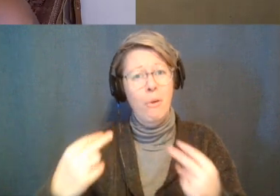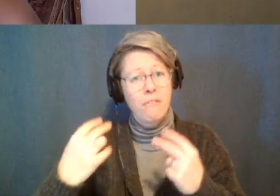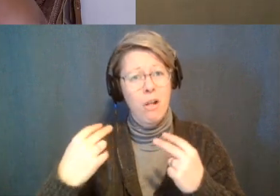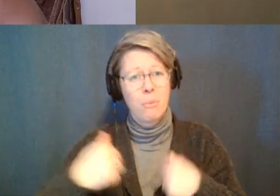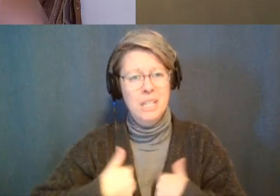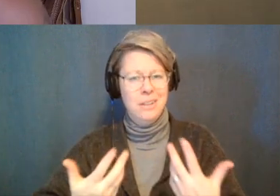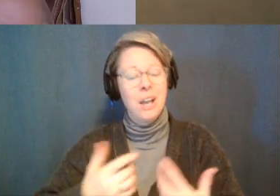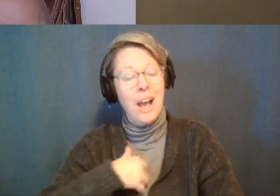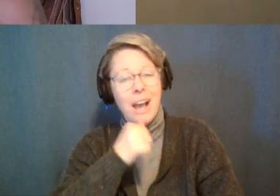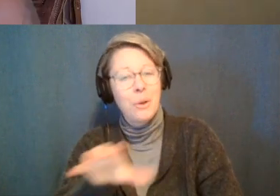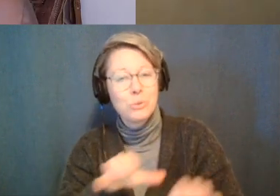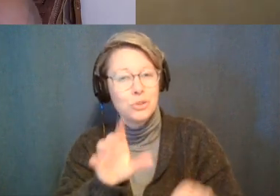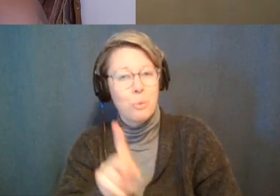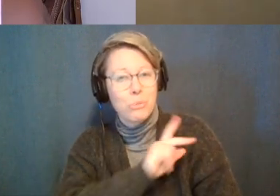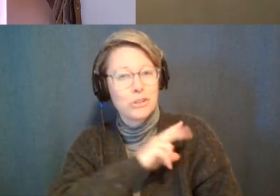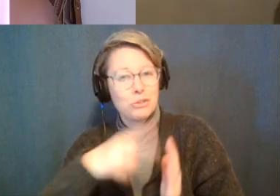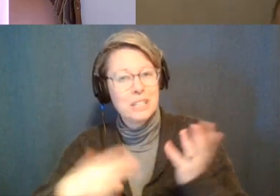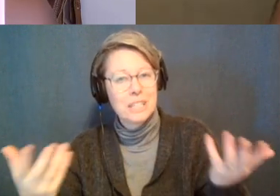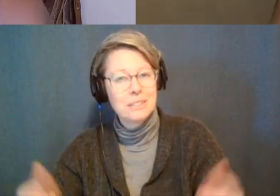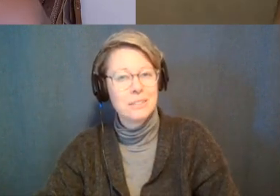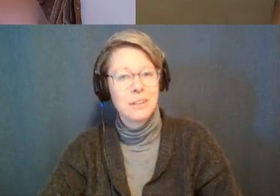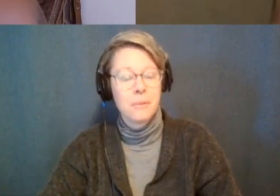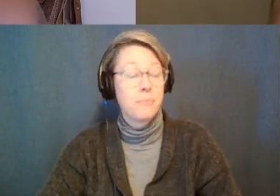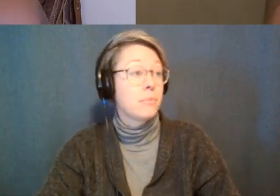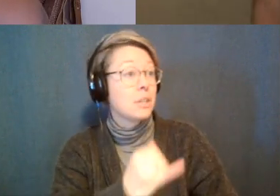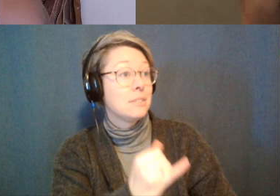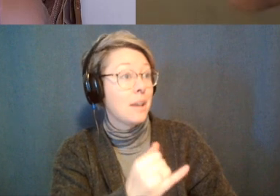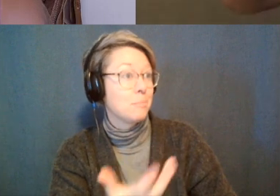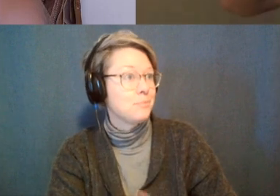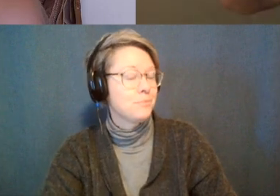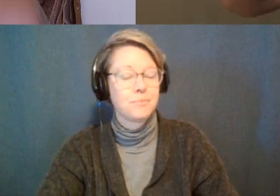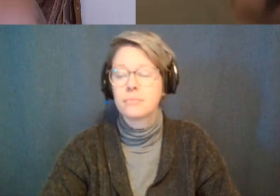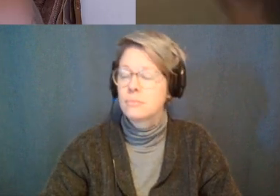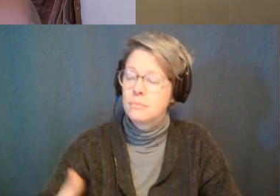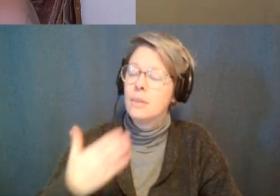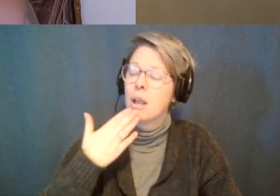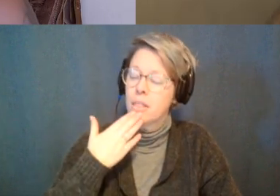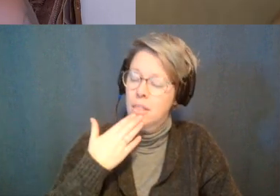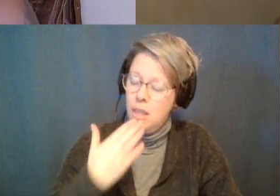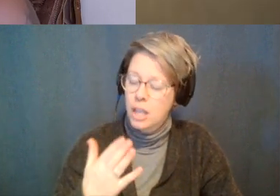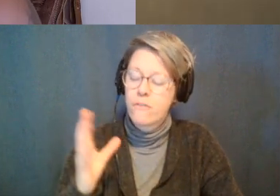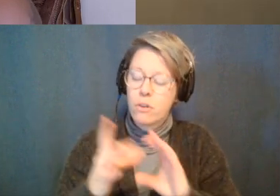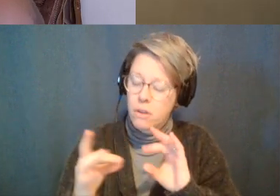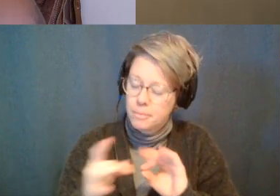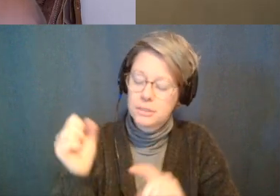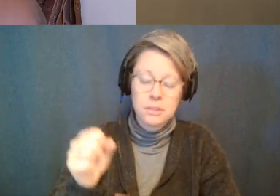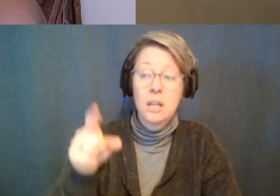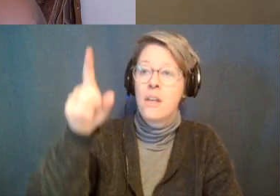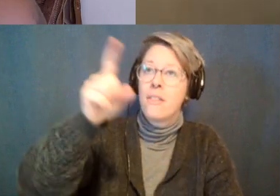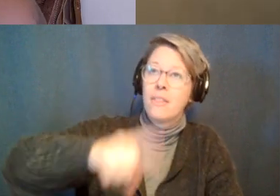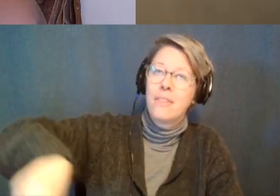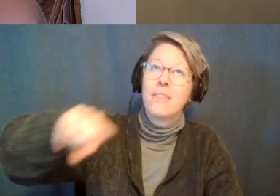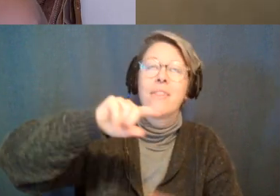readings it's like same yeah it's oh god so yeah i like what you said though too is that these people aren't looking